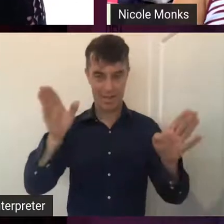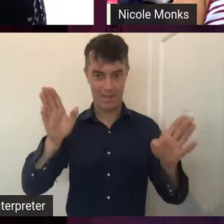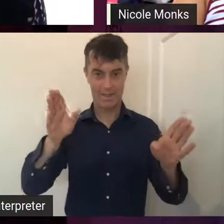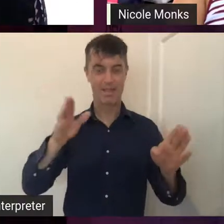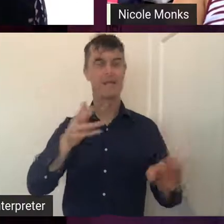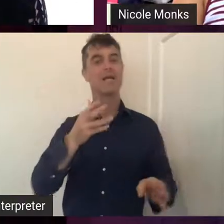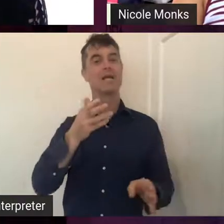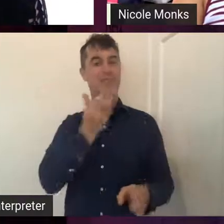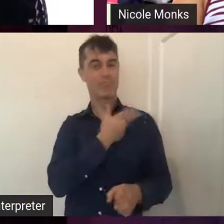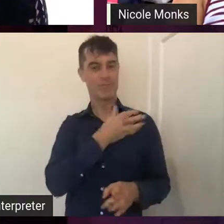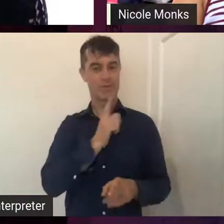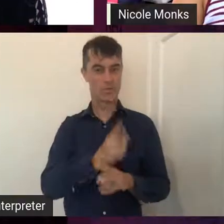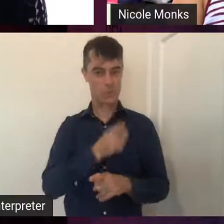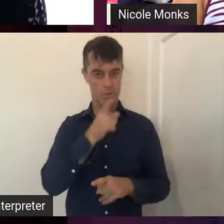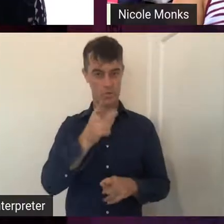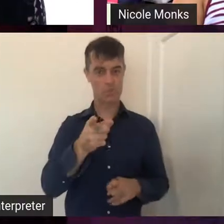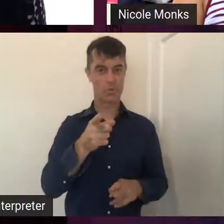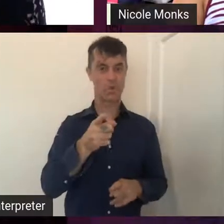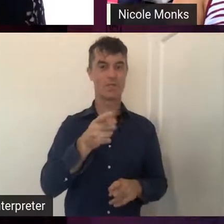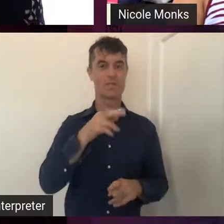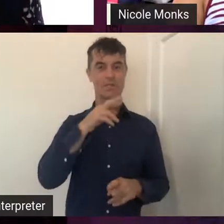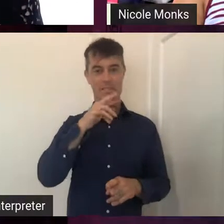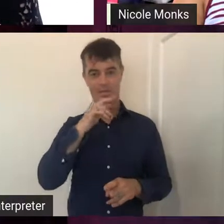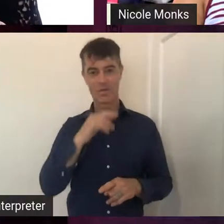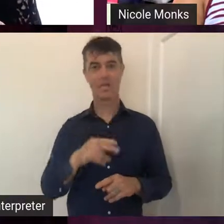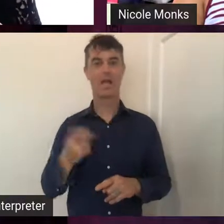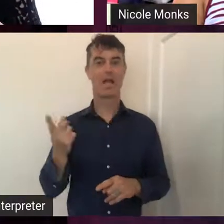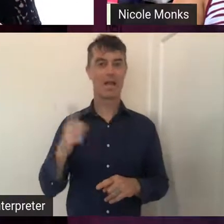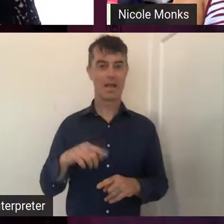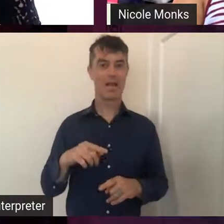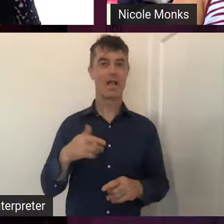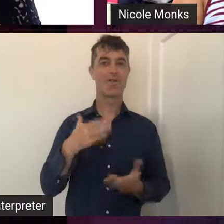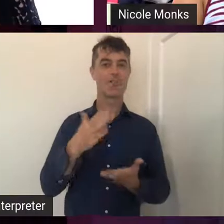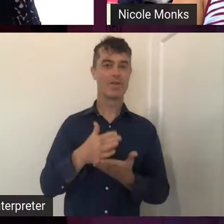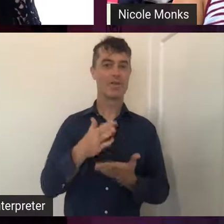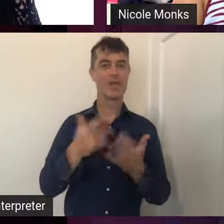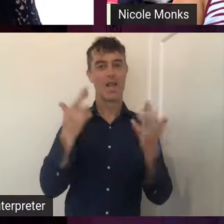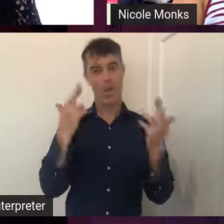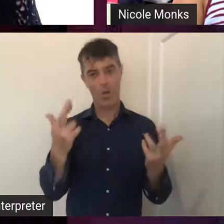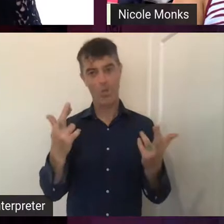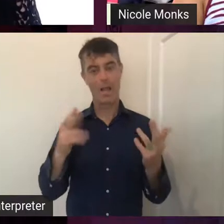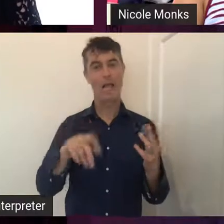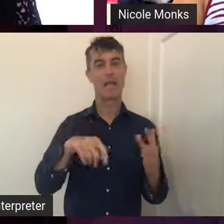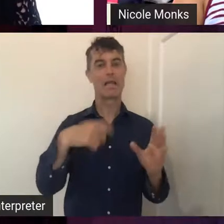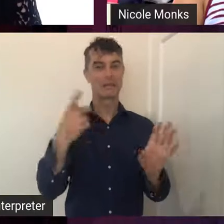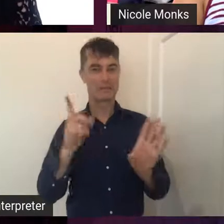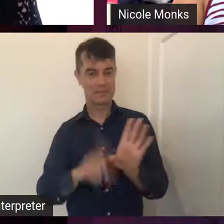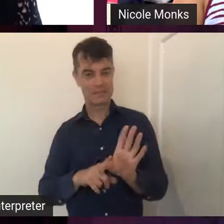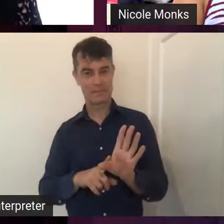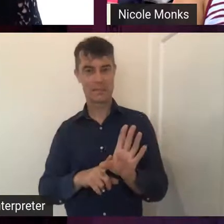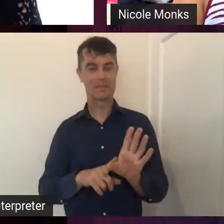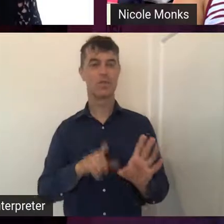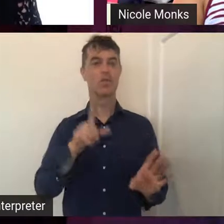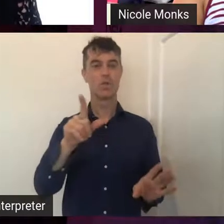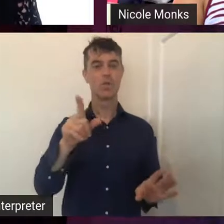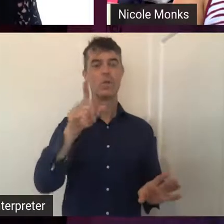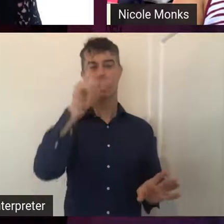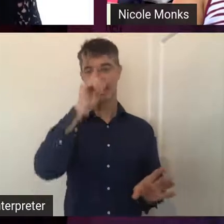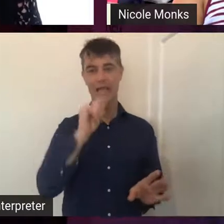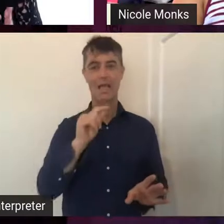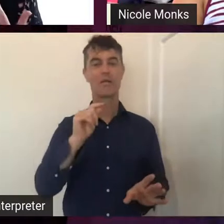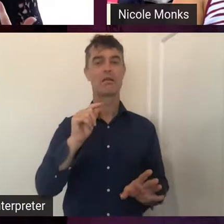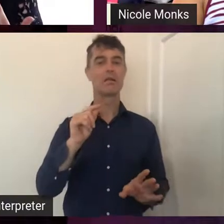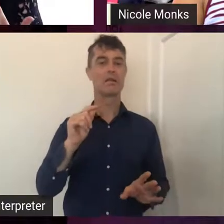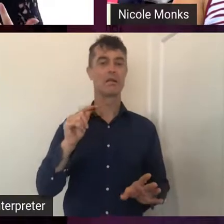privilege to talk to you this afternoon. And I'm really, really hoping that next year you'll be able to